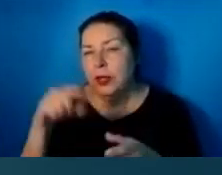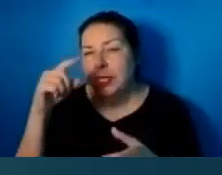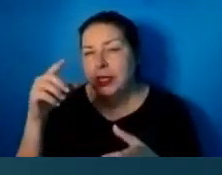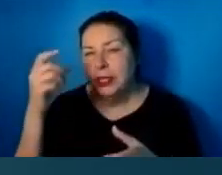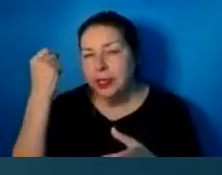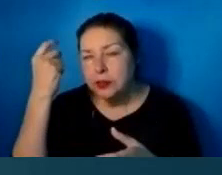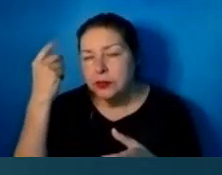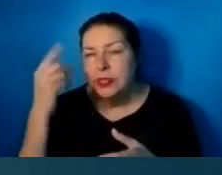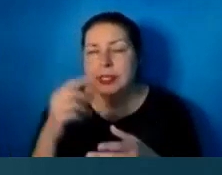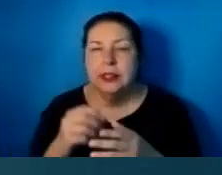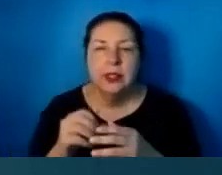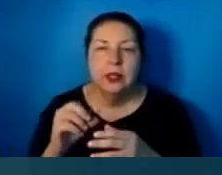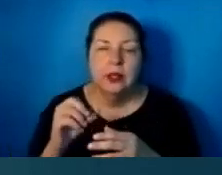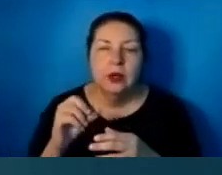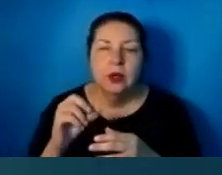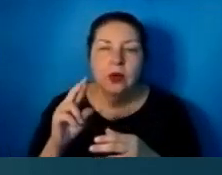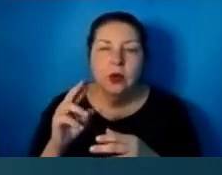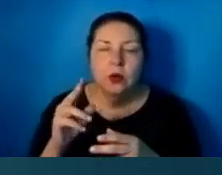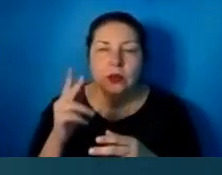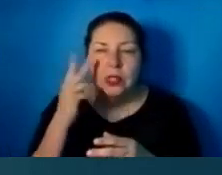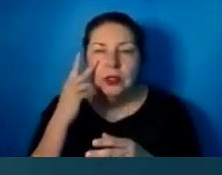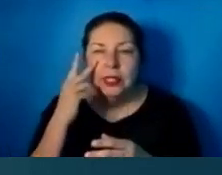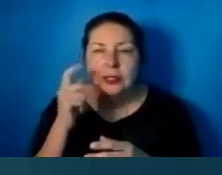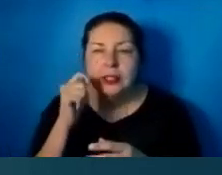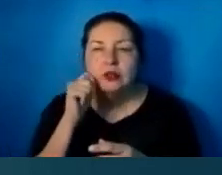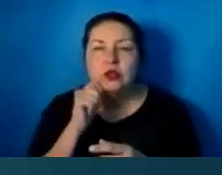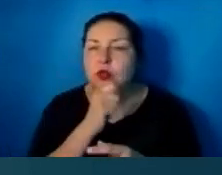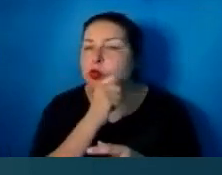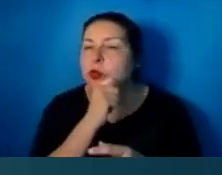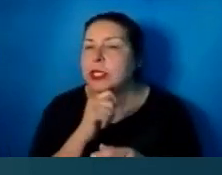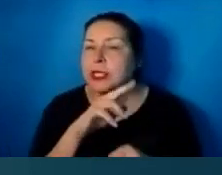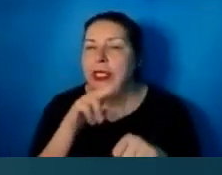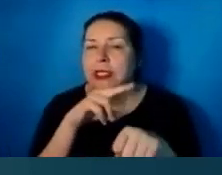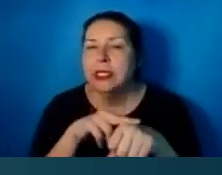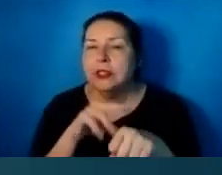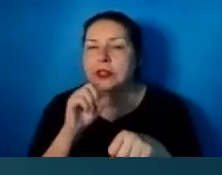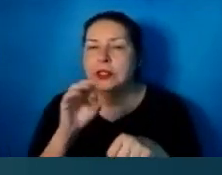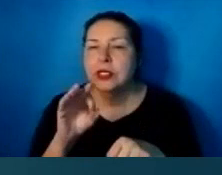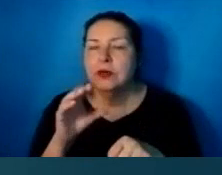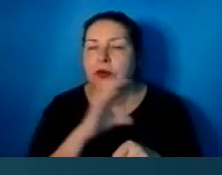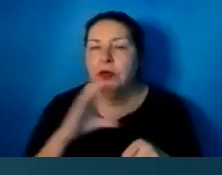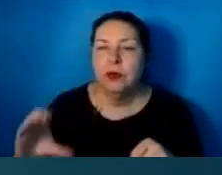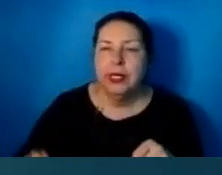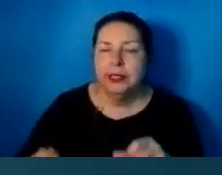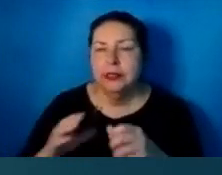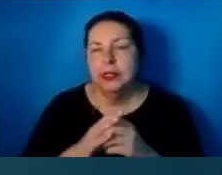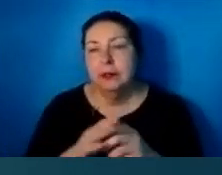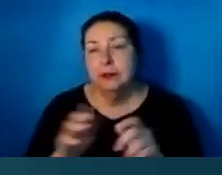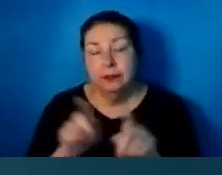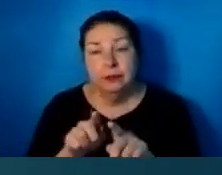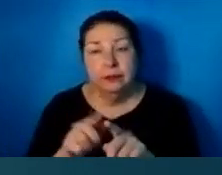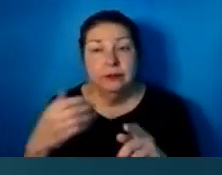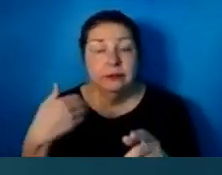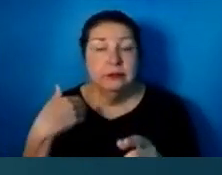twin natures of Christ. But they also have this thing